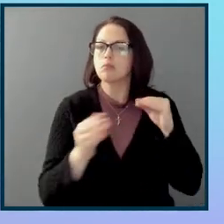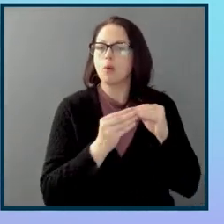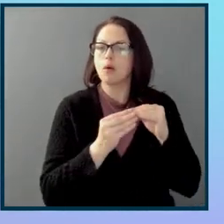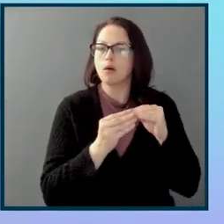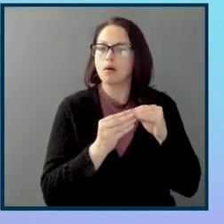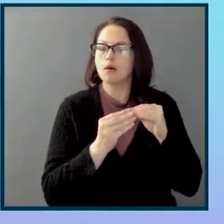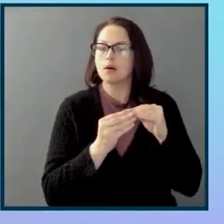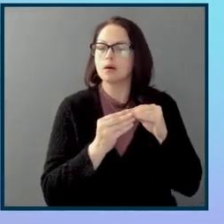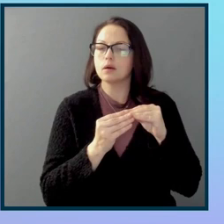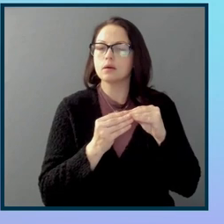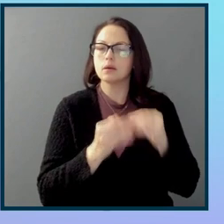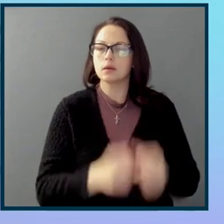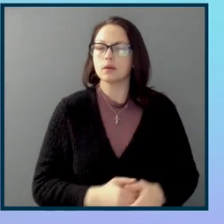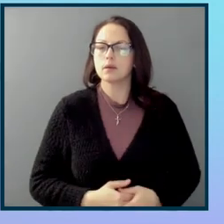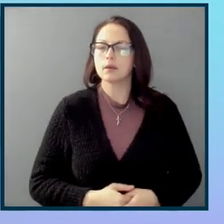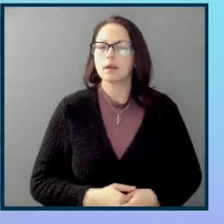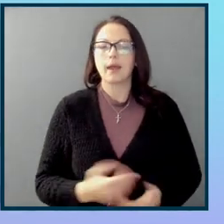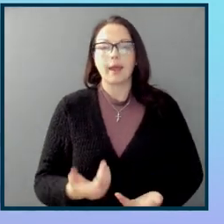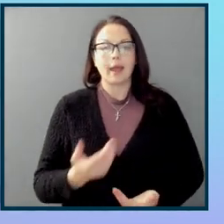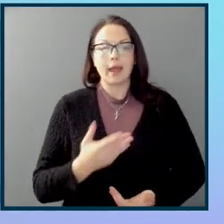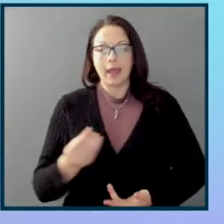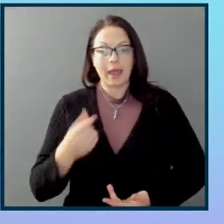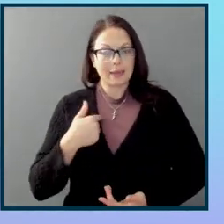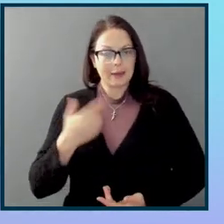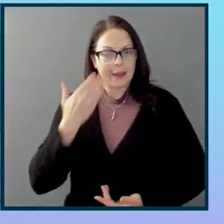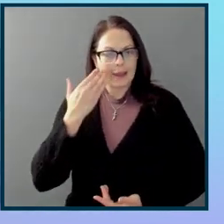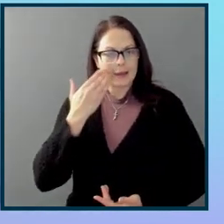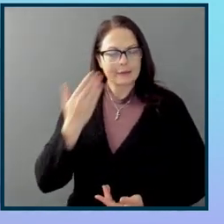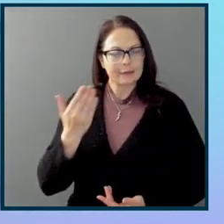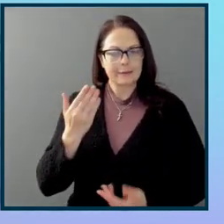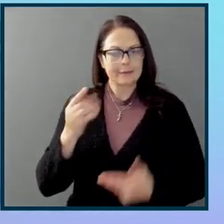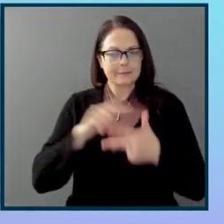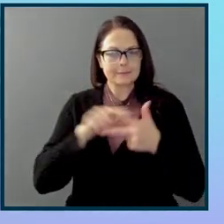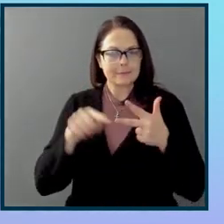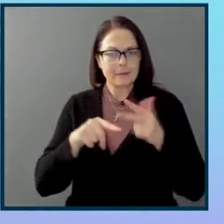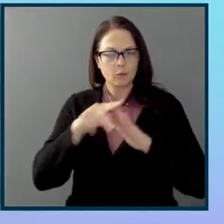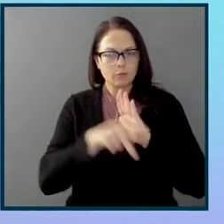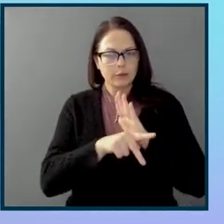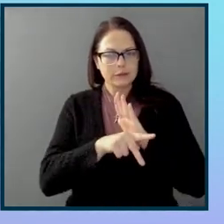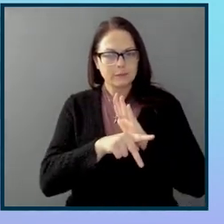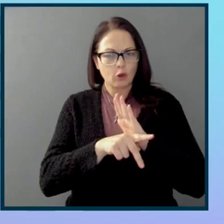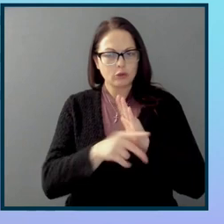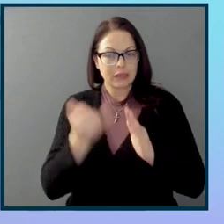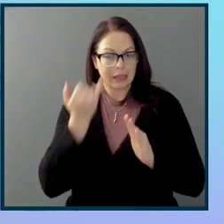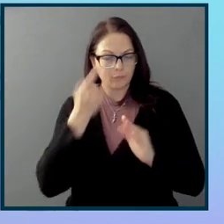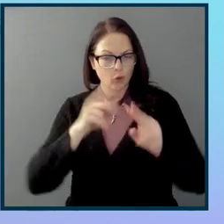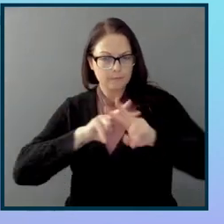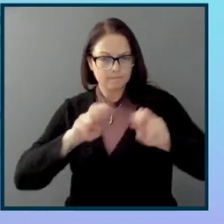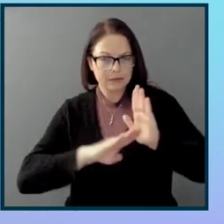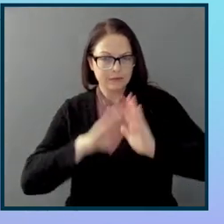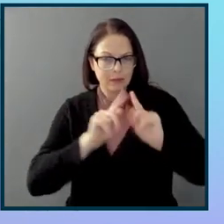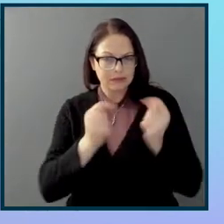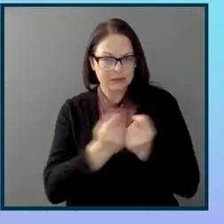I think it comes down to three principles, really, if you're looking at the development teams themselves. The